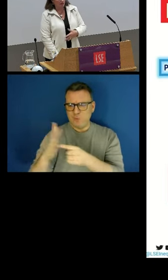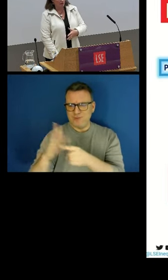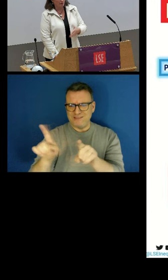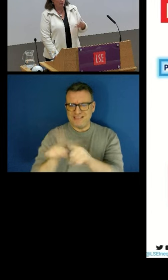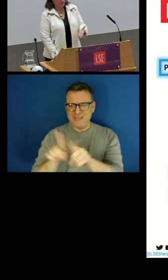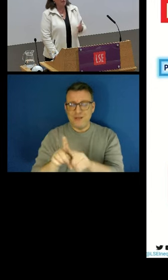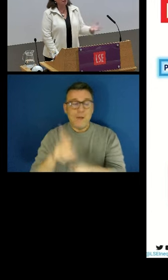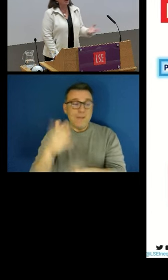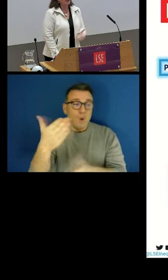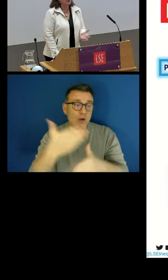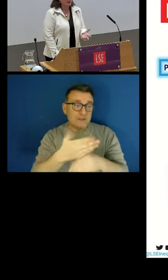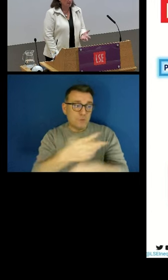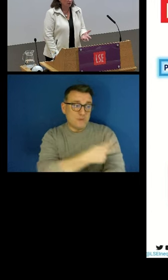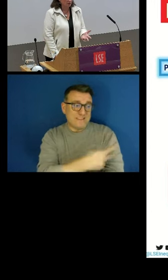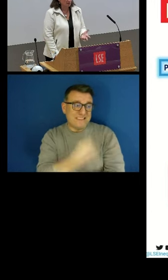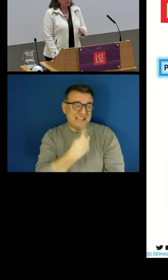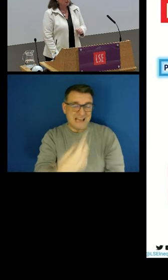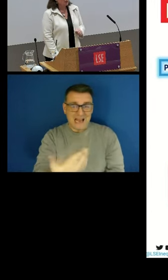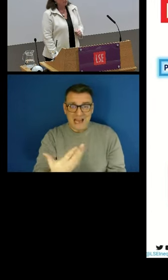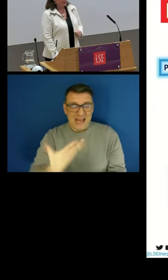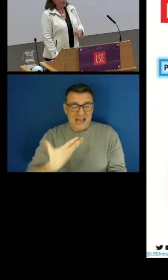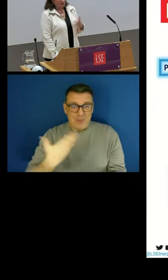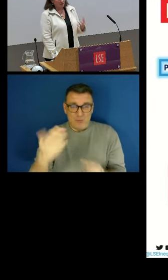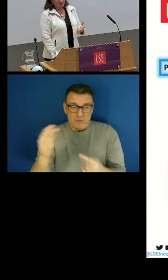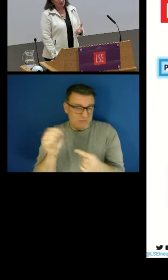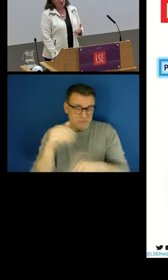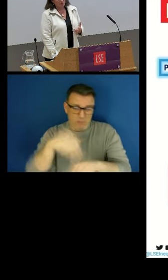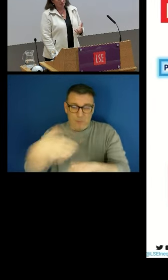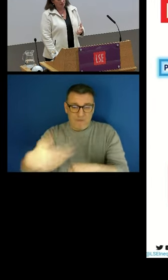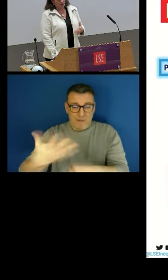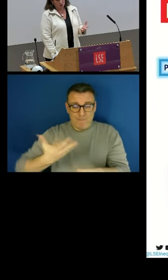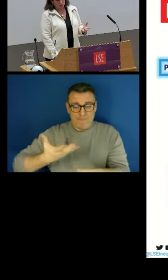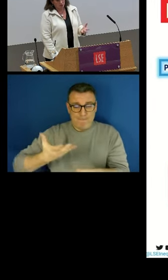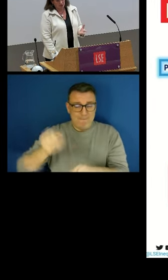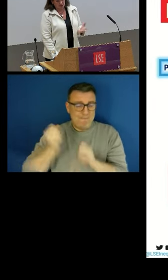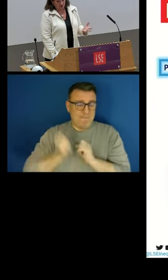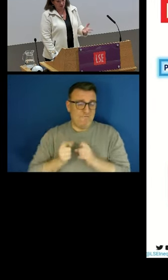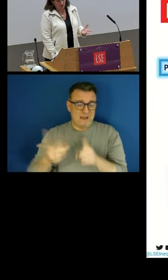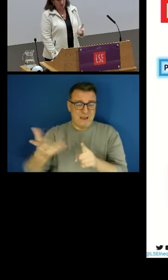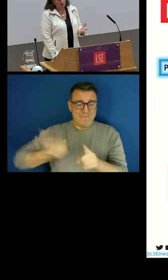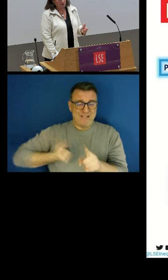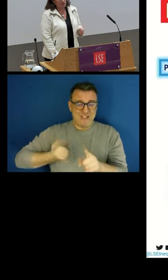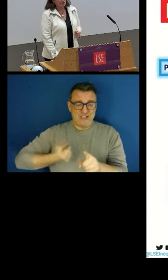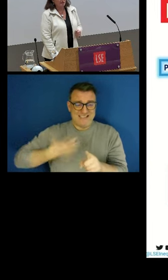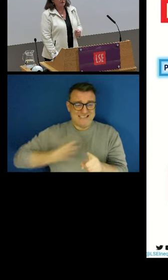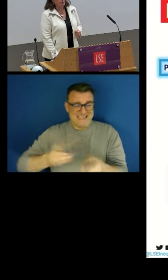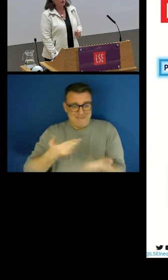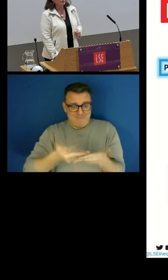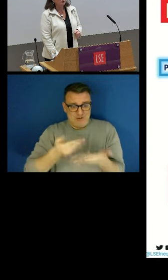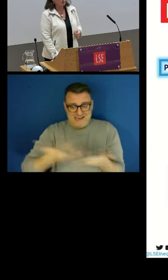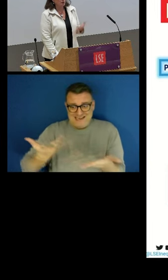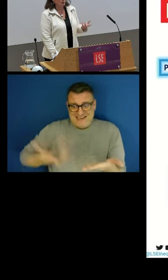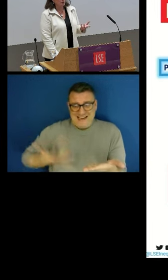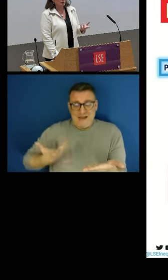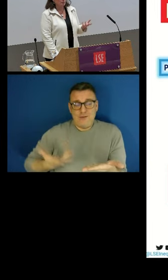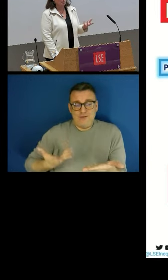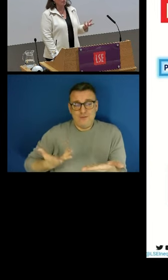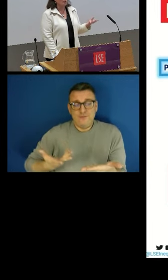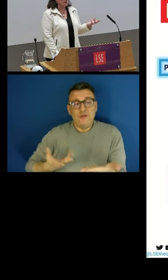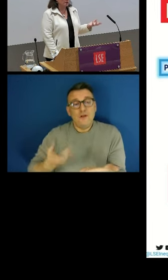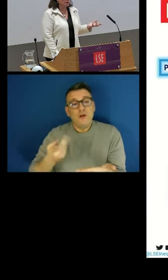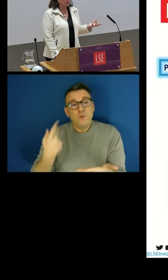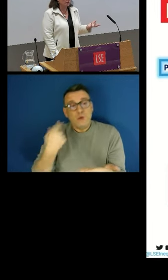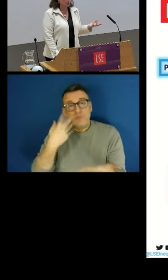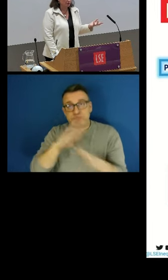now. I want cash in hand now. And we see that an awful lot everywhere, but especially in developing countries where most